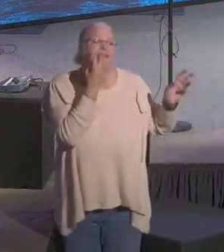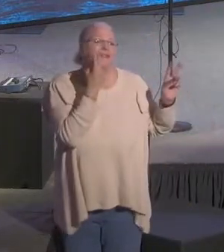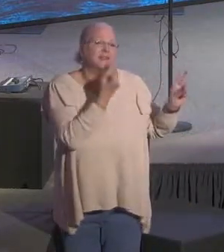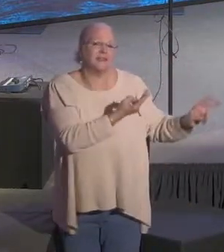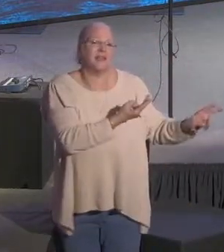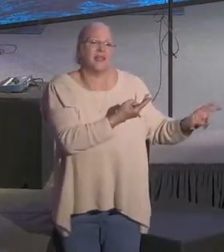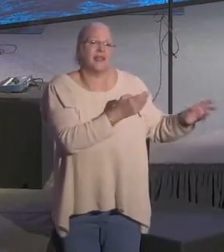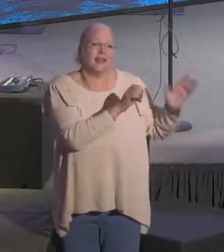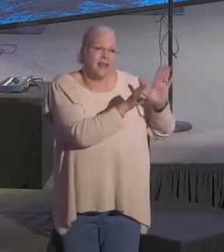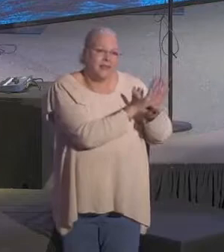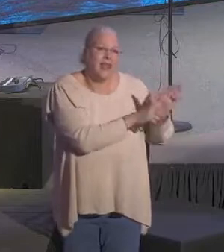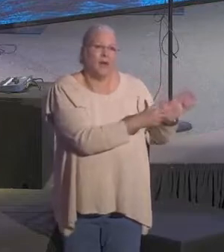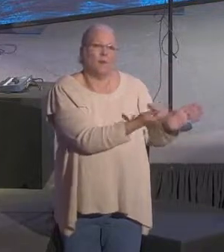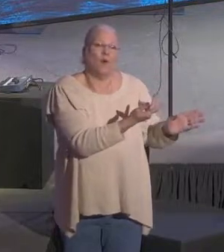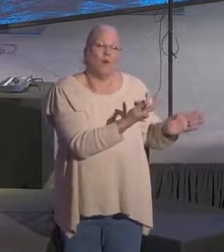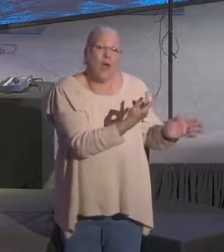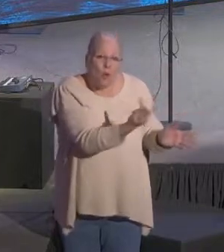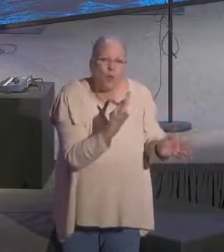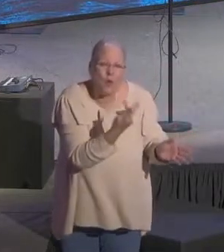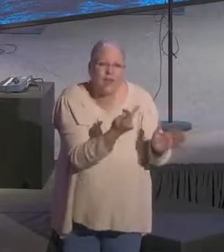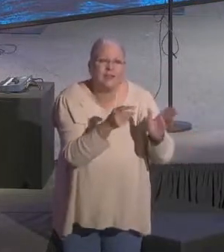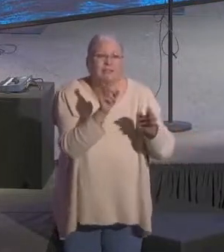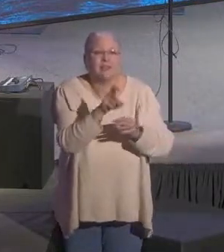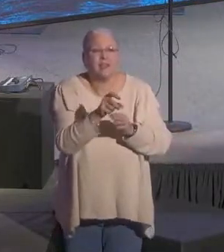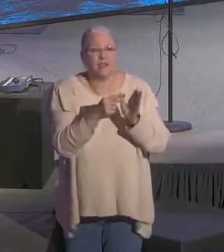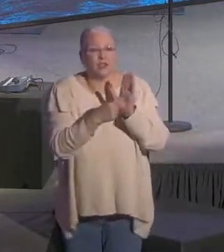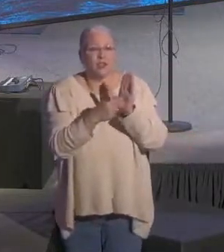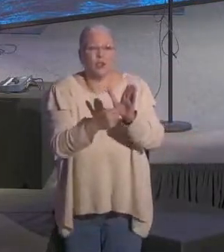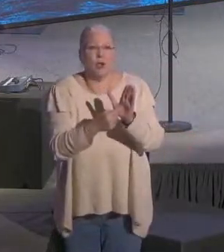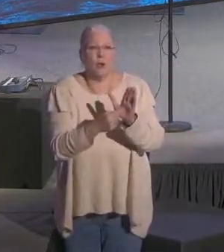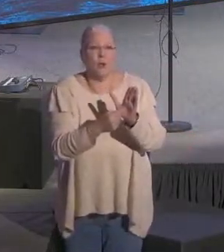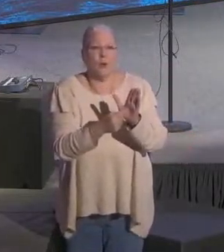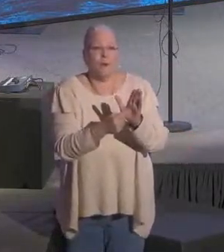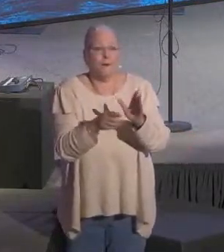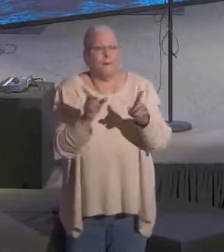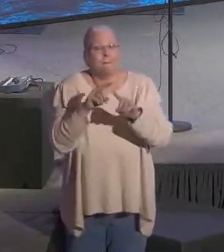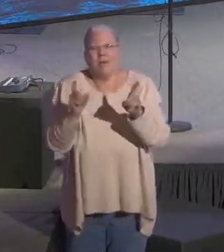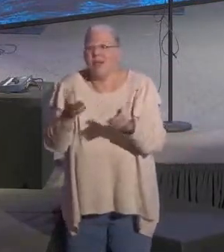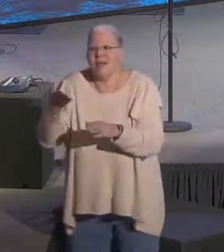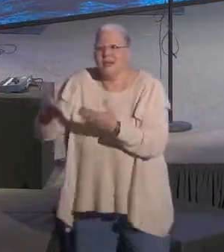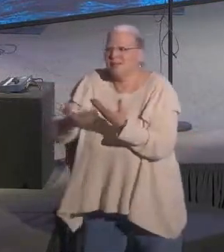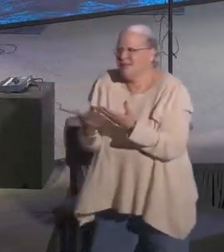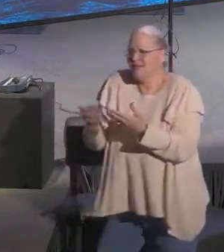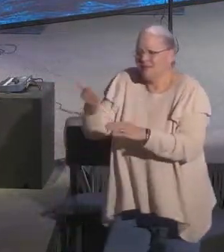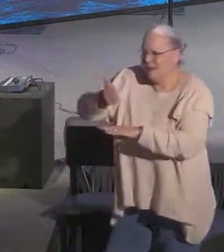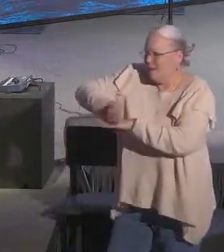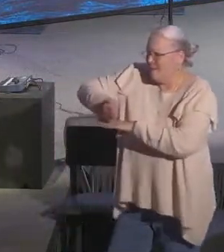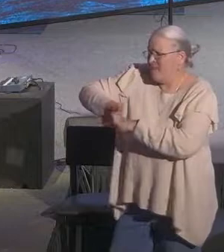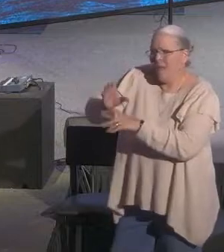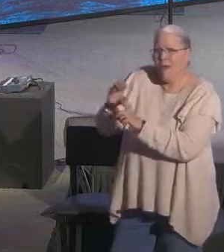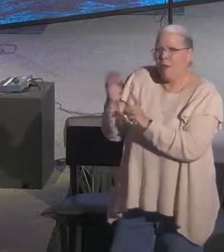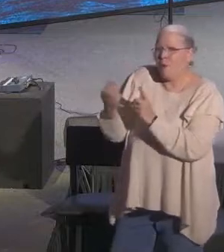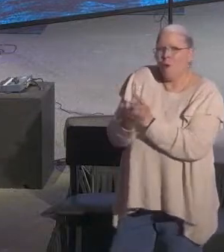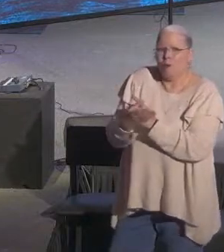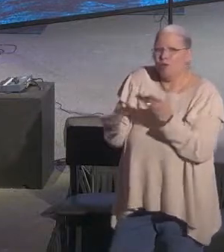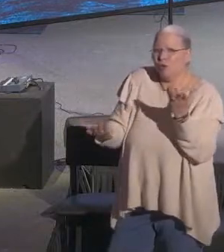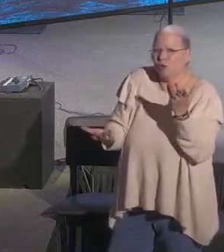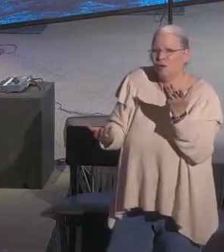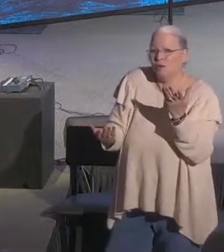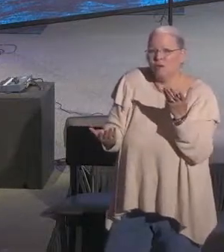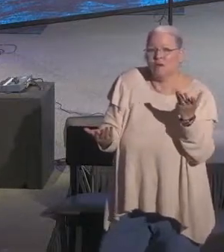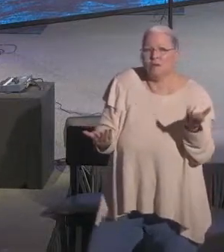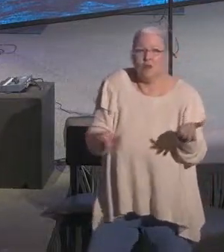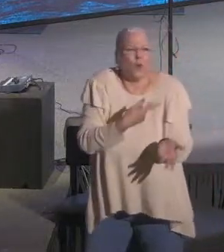it is easy for us to blame the culture and those people, whoever those people might be. We're the people of God.